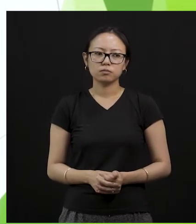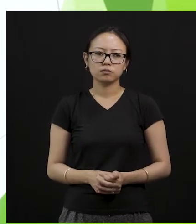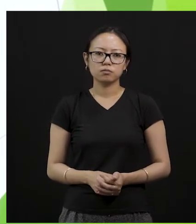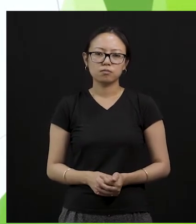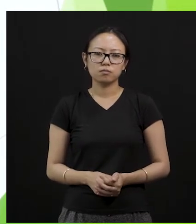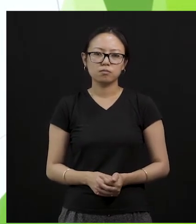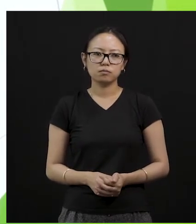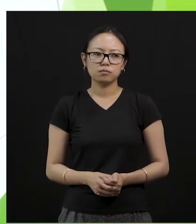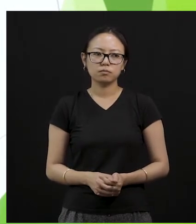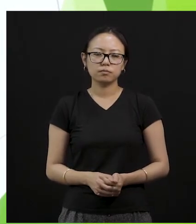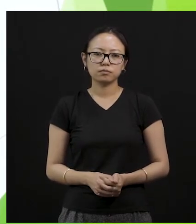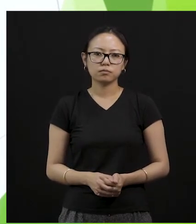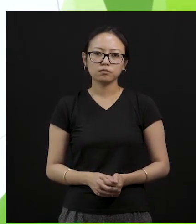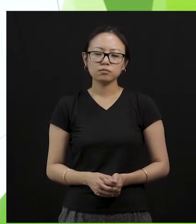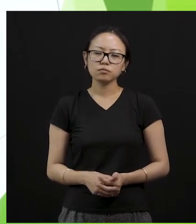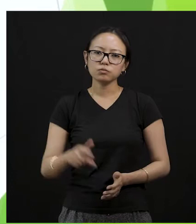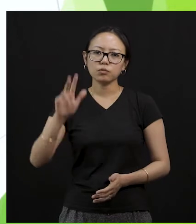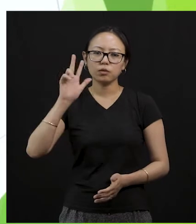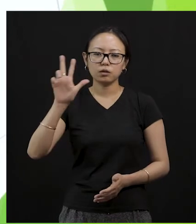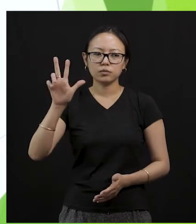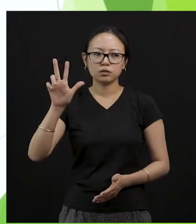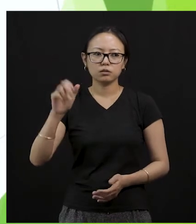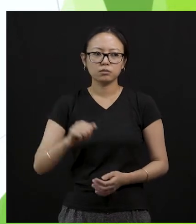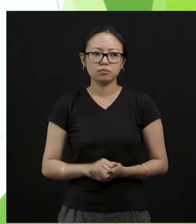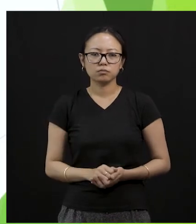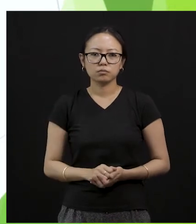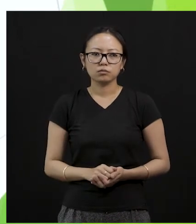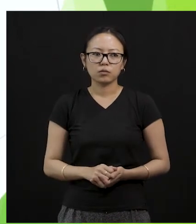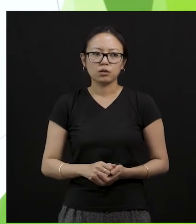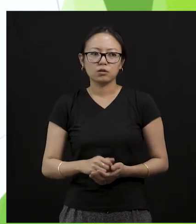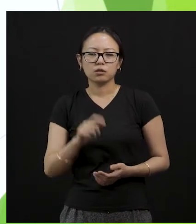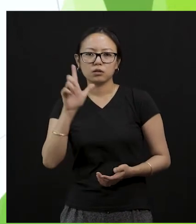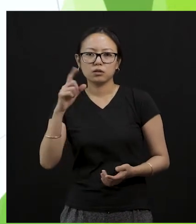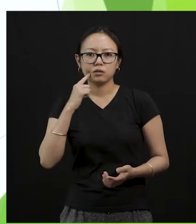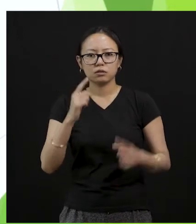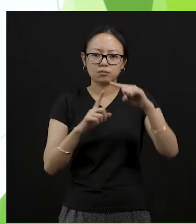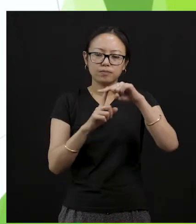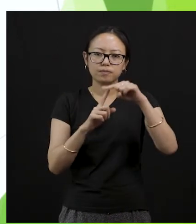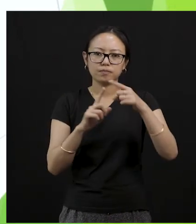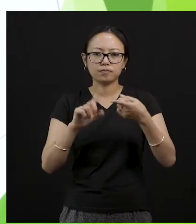All right? Okay. Now, number eight is about do not litter. Right?